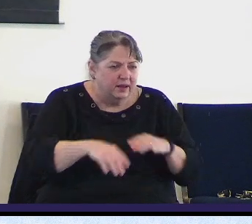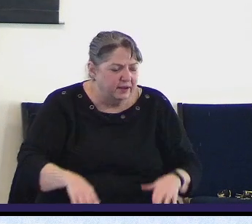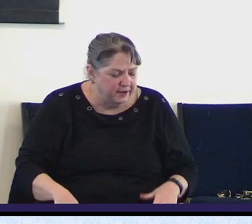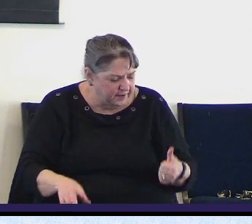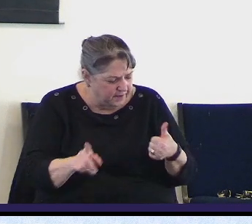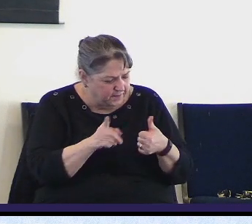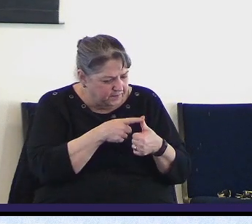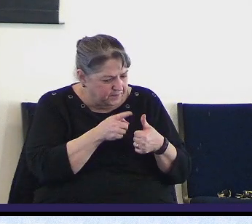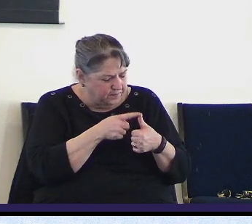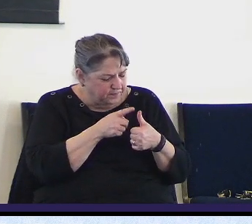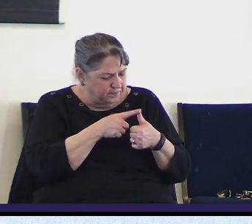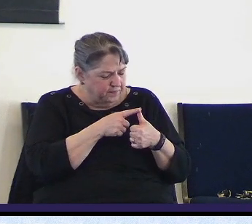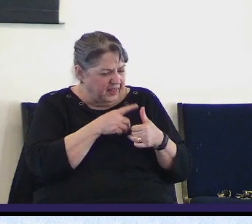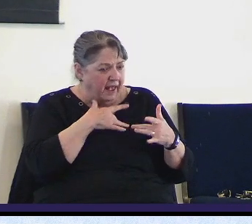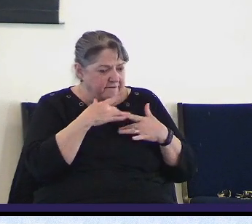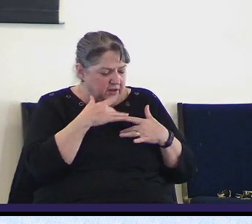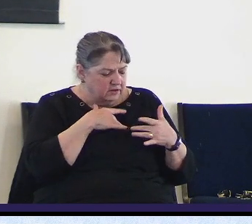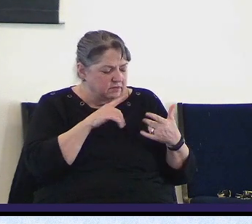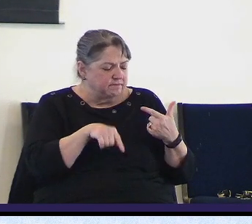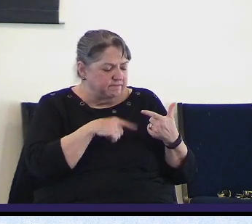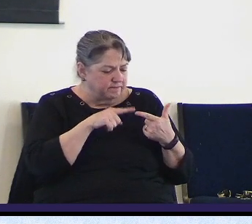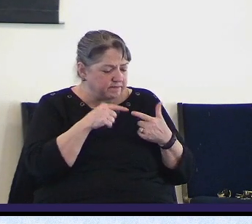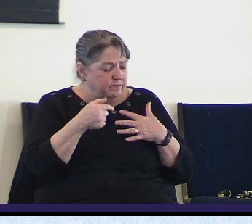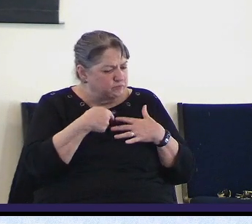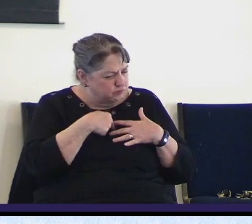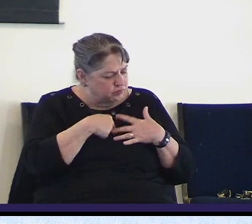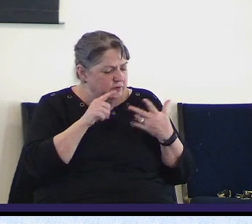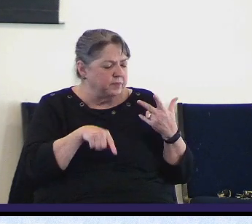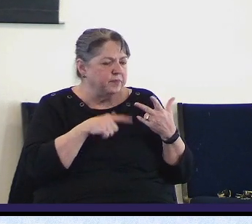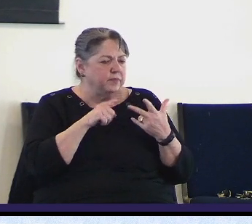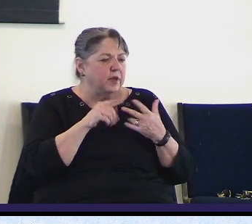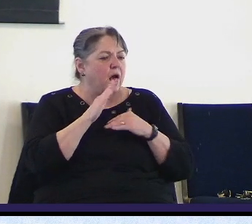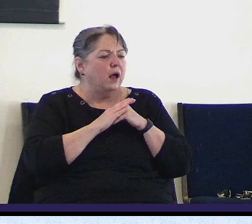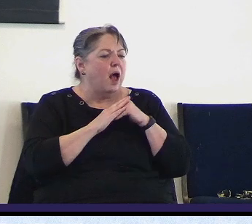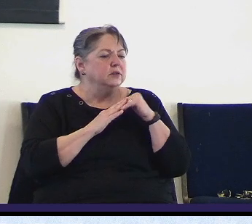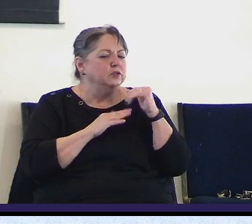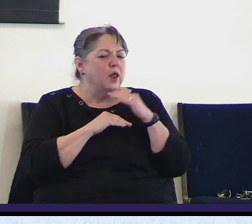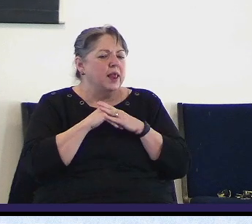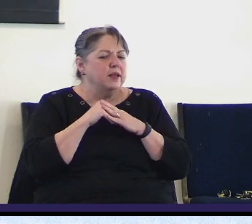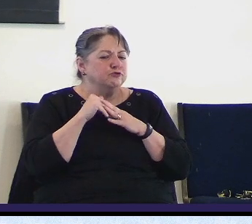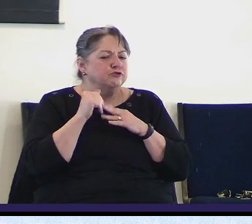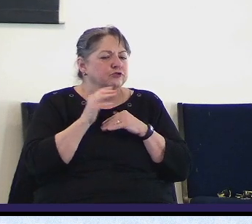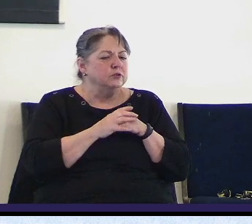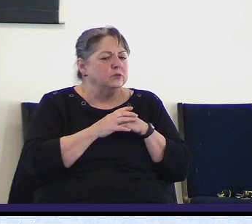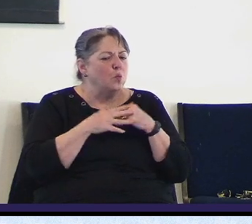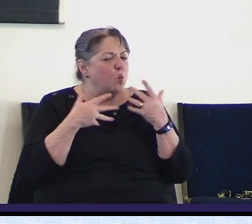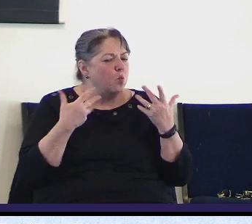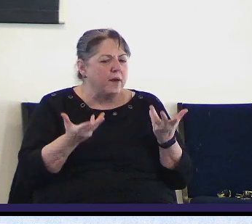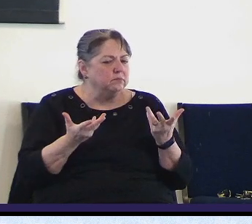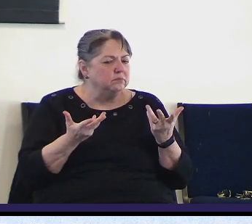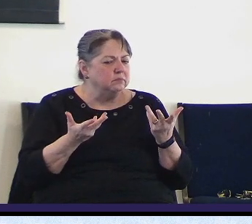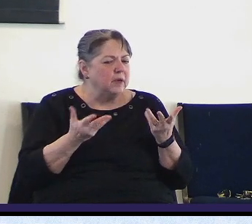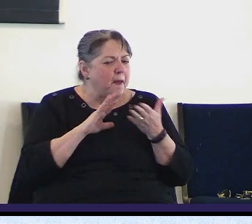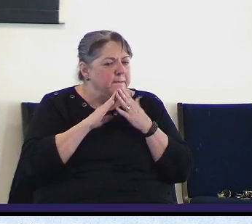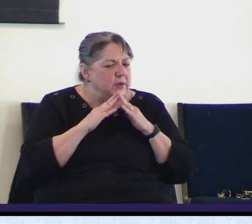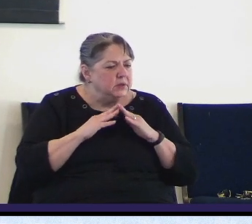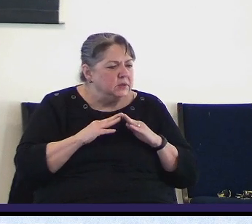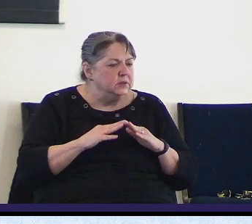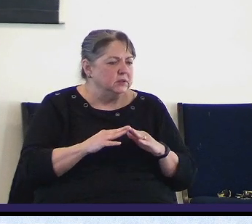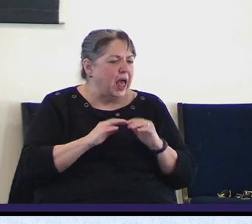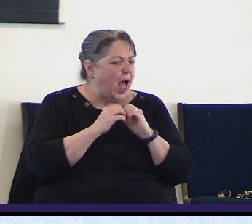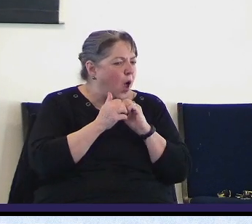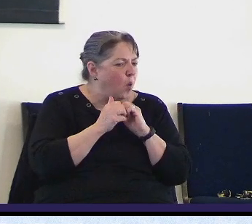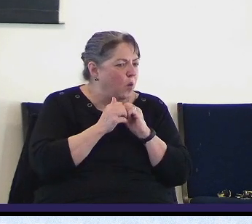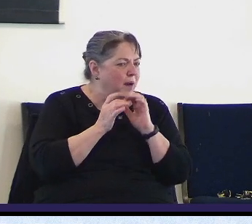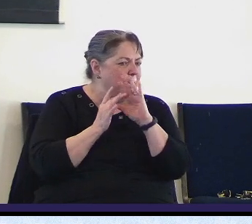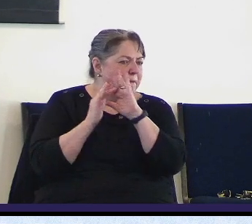or his consolation he found rest in God's word he found hope he found purpose he found meaning